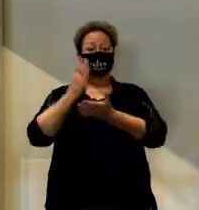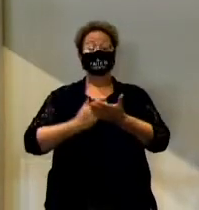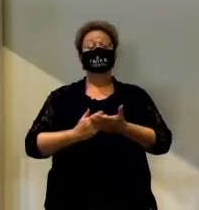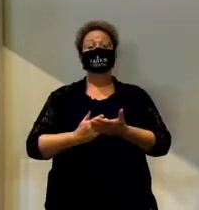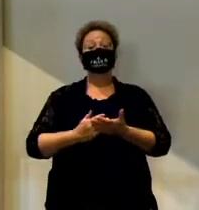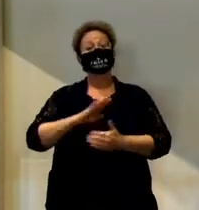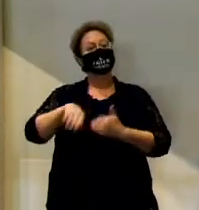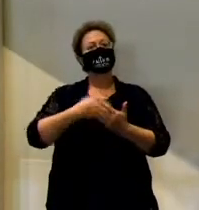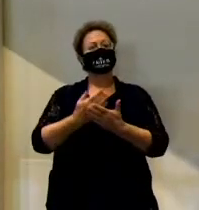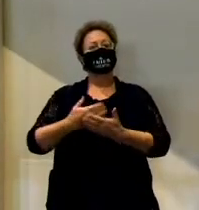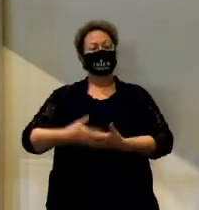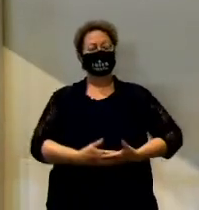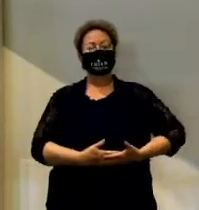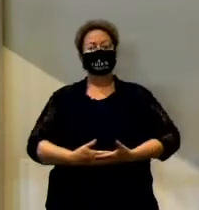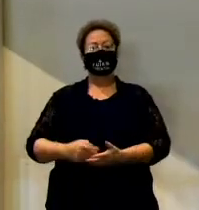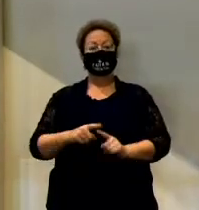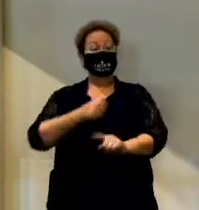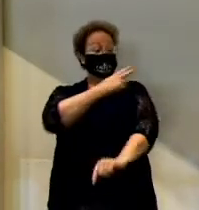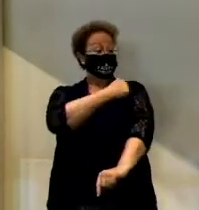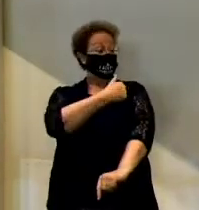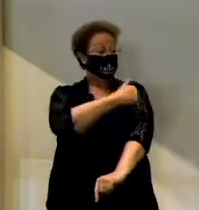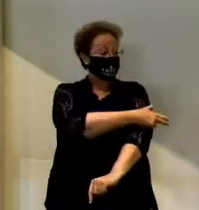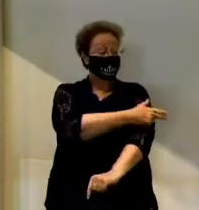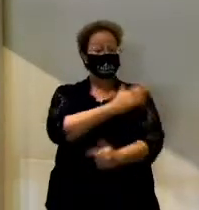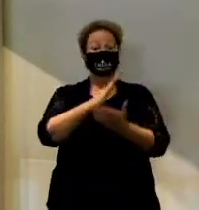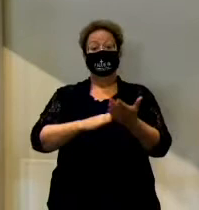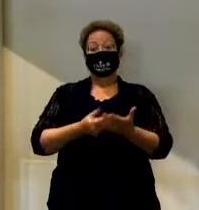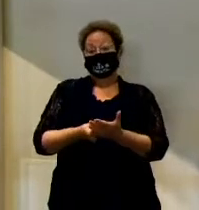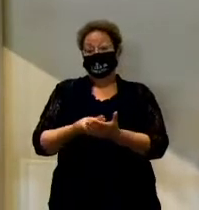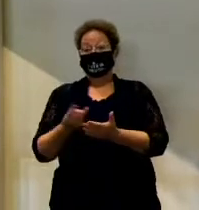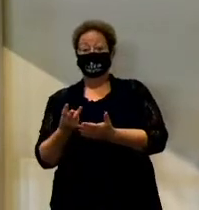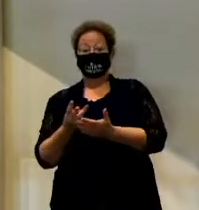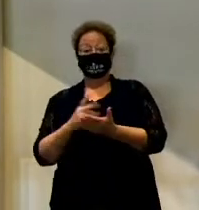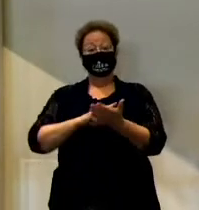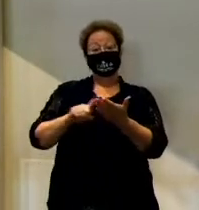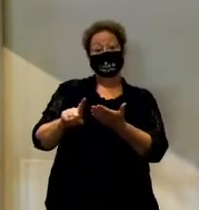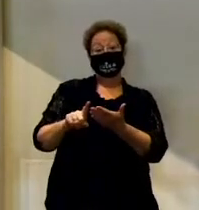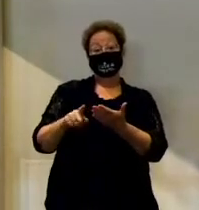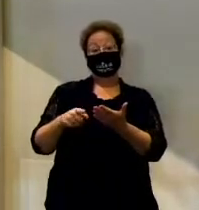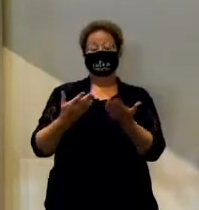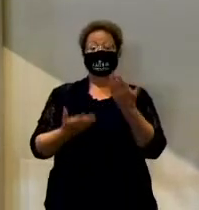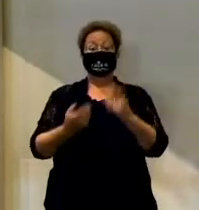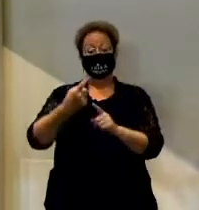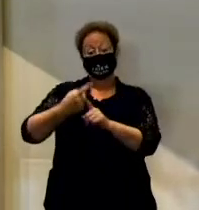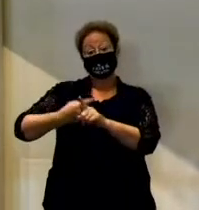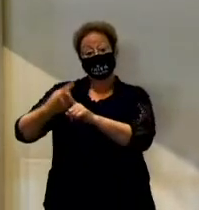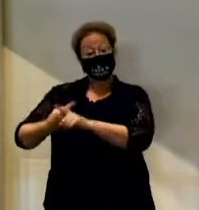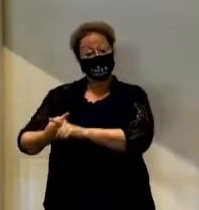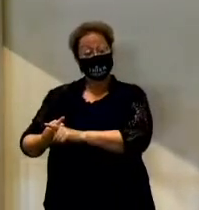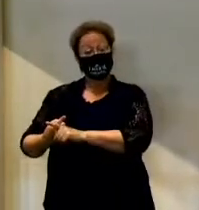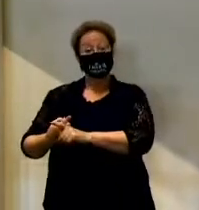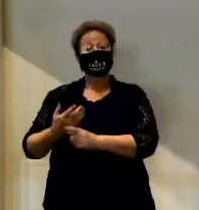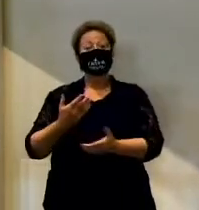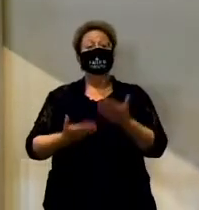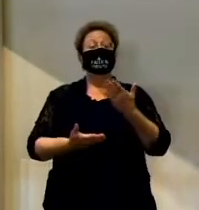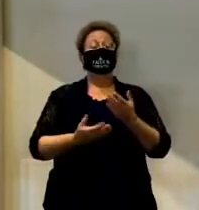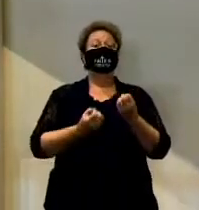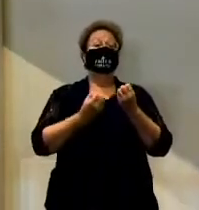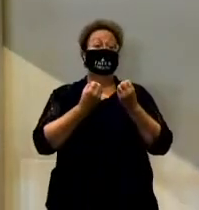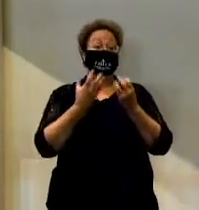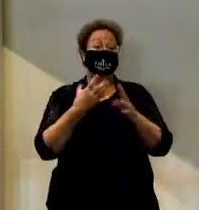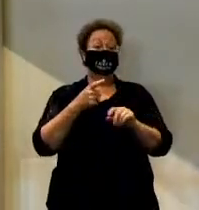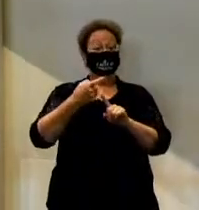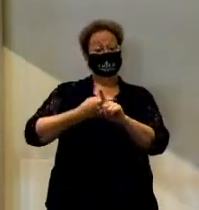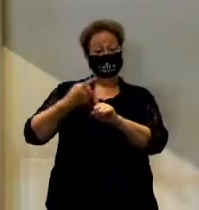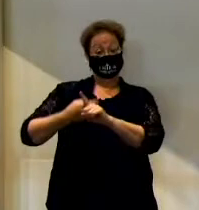well, all of them we'd get right out of the hospital. Some of them we'd have for a few weeks, some of them for a few months, some would actually be with us for several months,